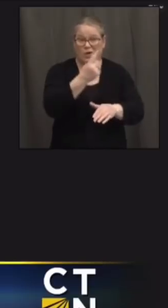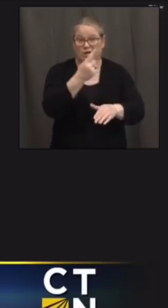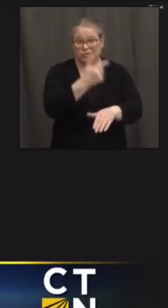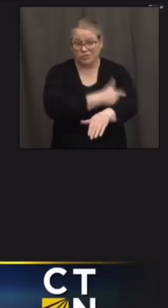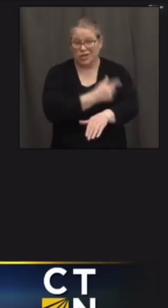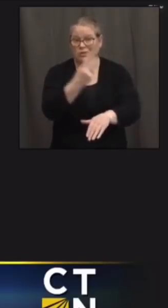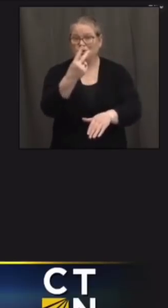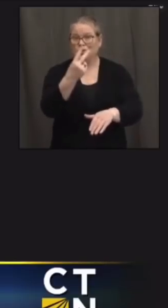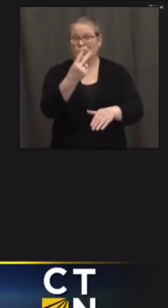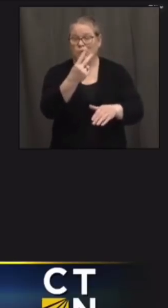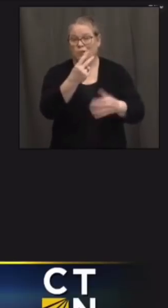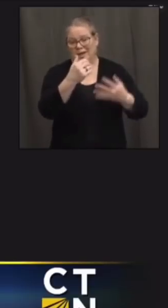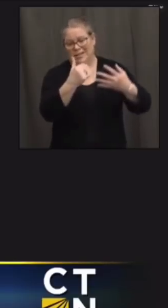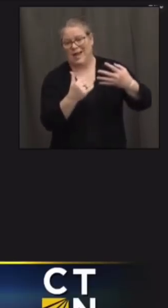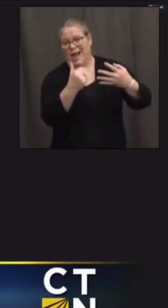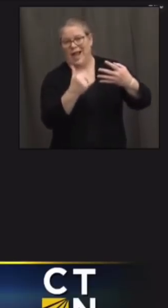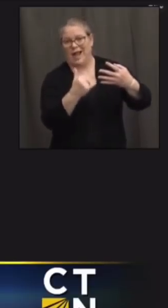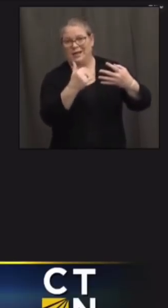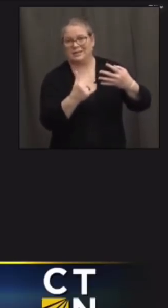ripple effect